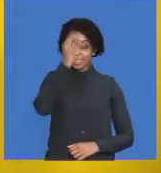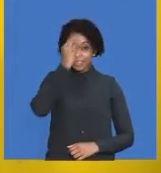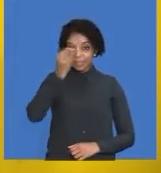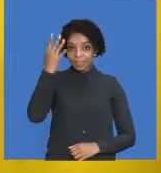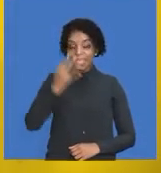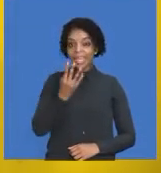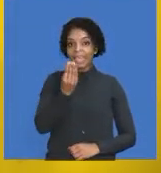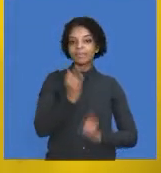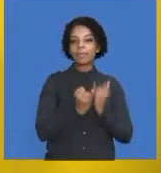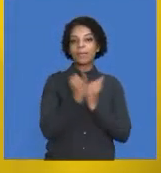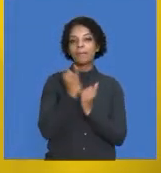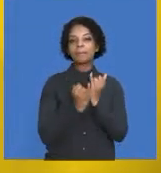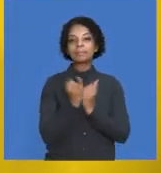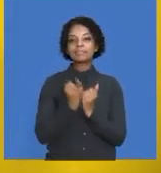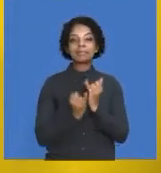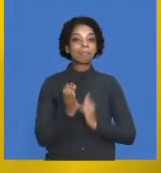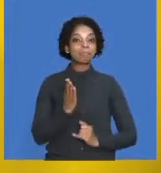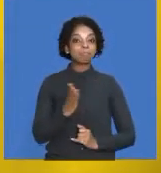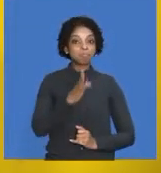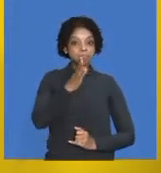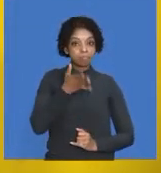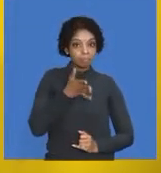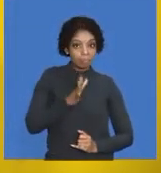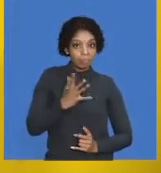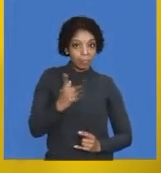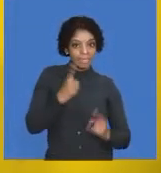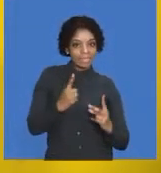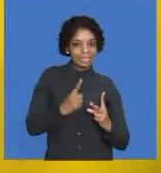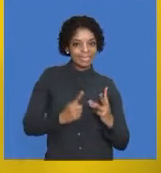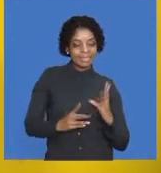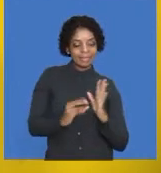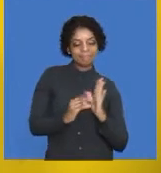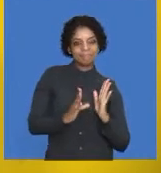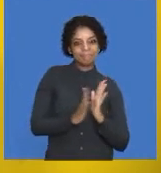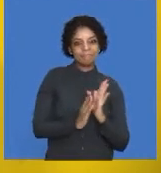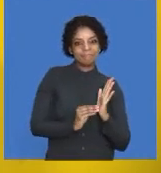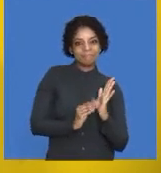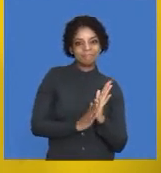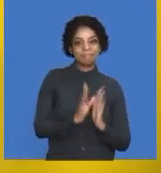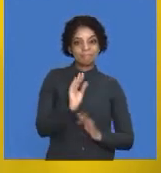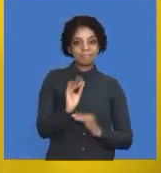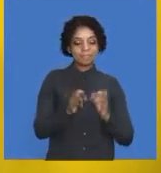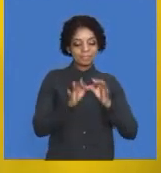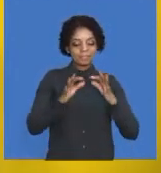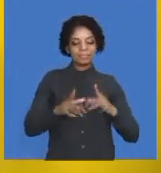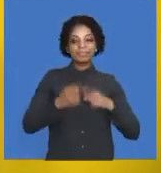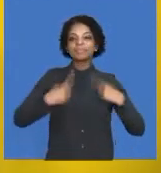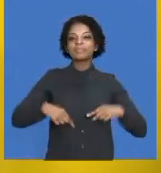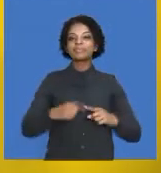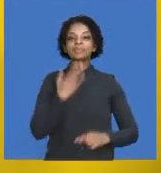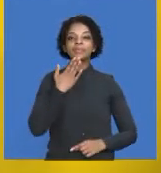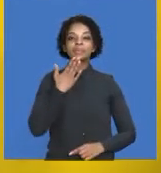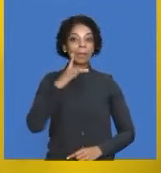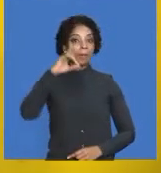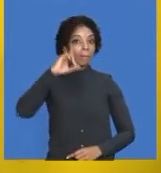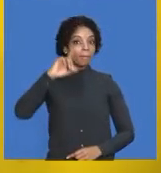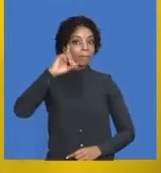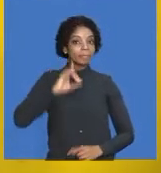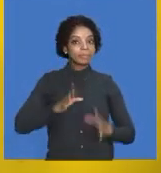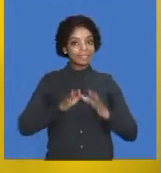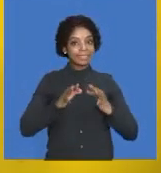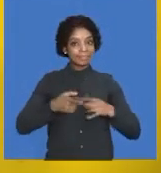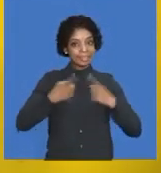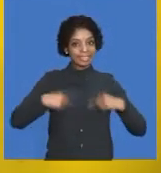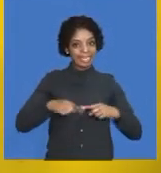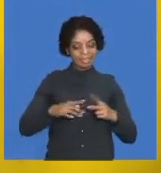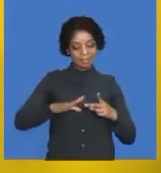you so please stay tuned to get all of those details later on in the show. I've got Pumza, our sign language interpreter with me as well